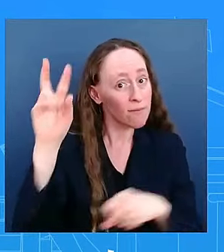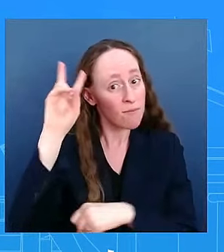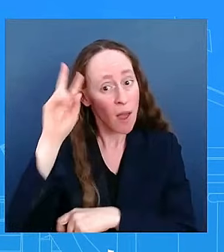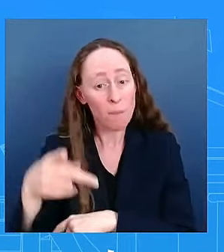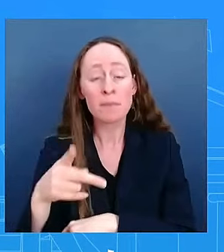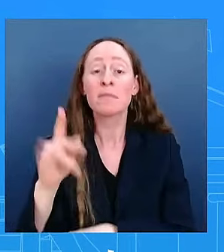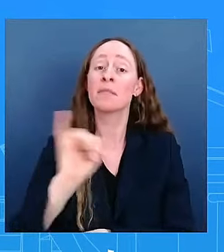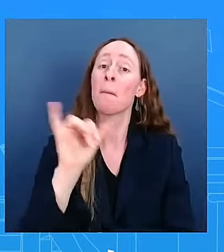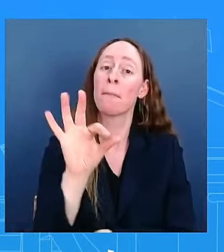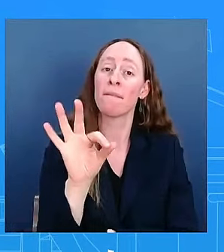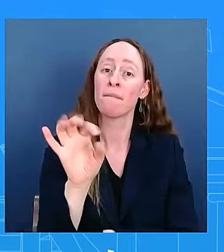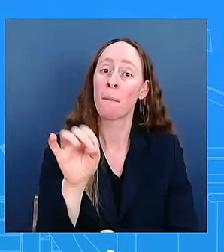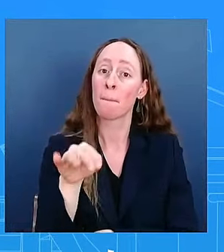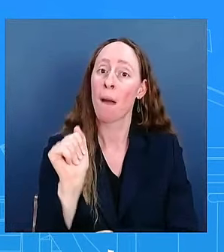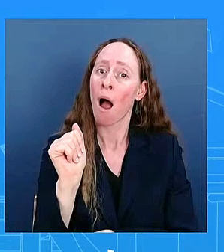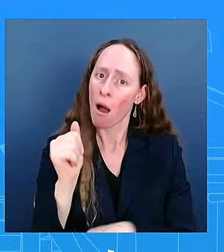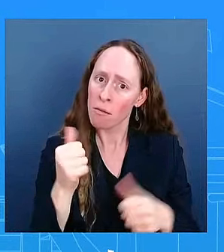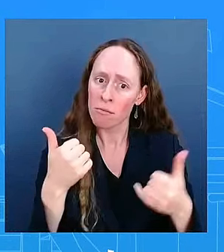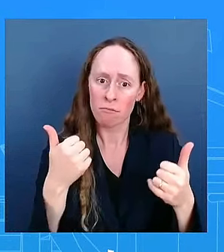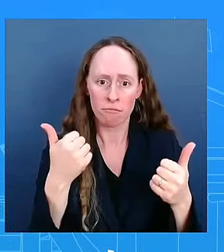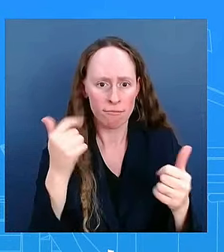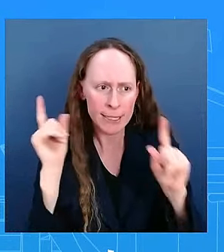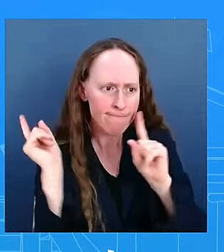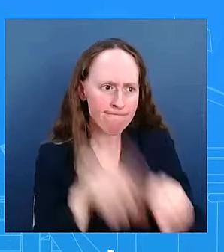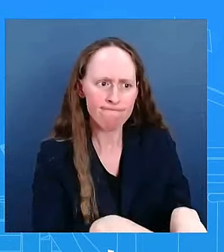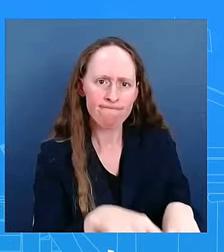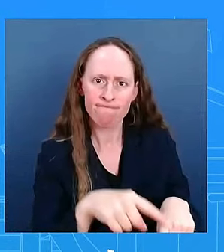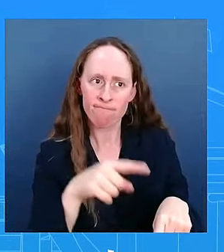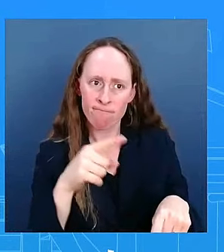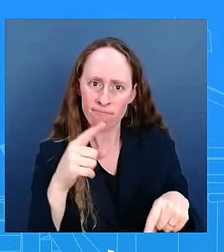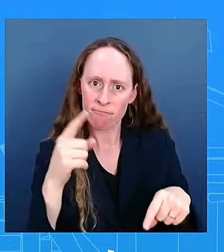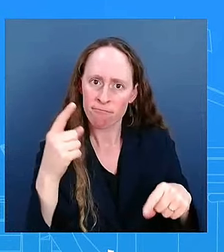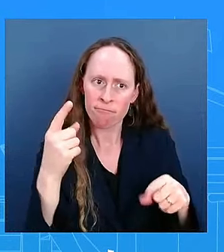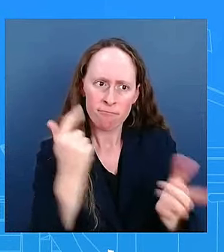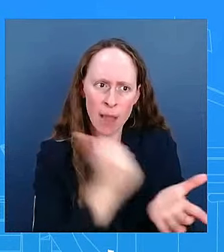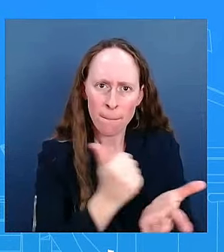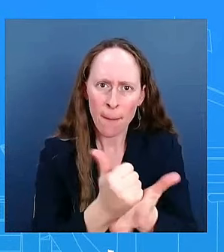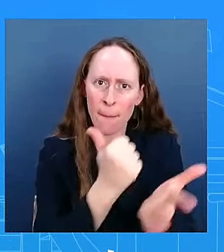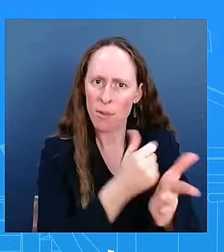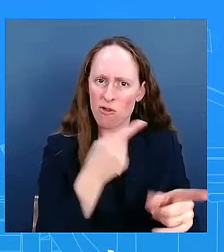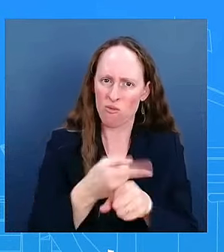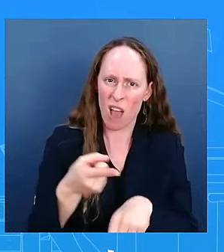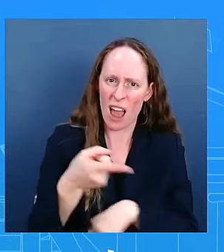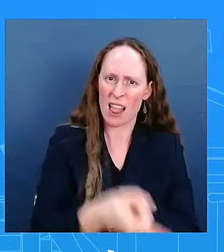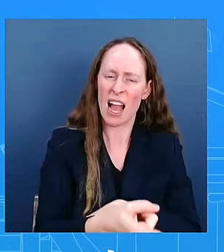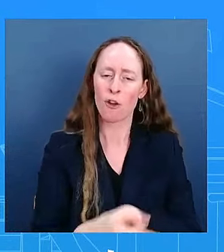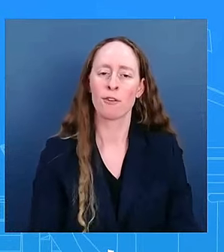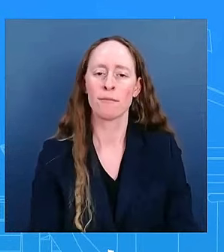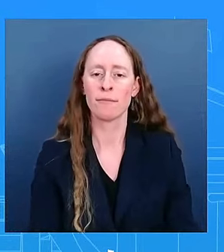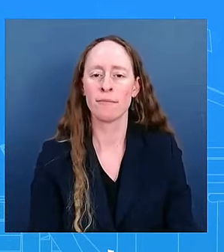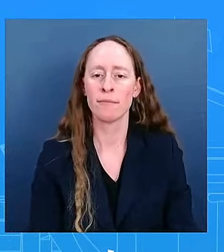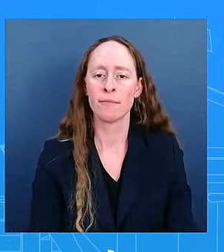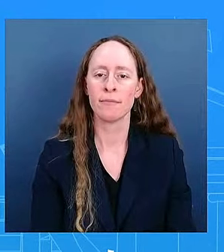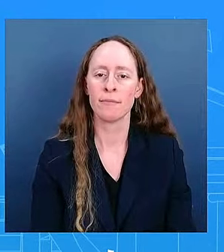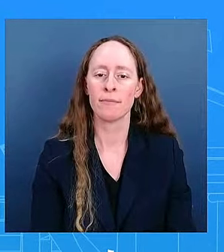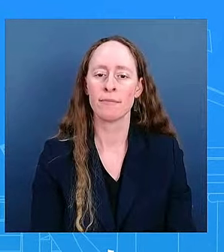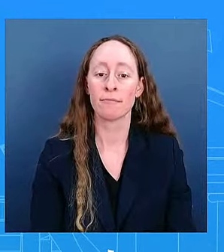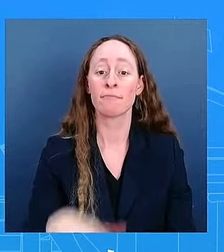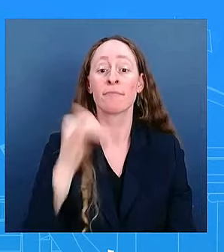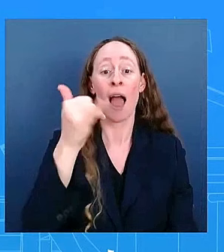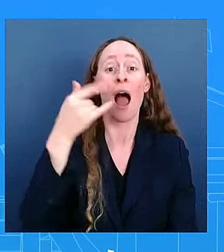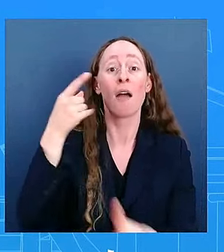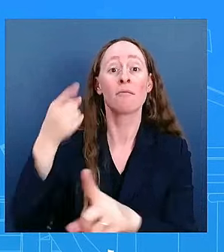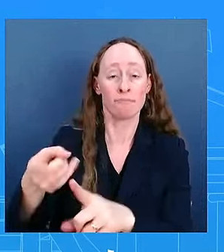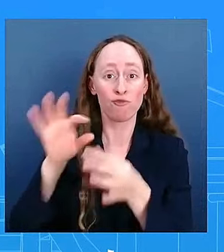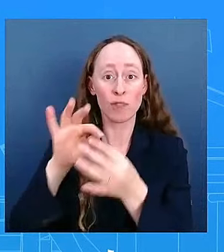relates to the ballot dropbox fires, first of all, we want to be very clear about this.